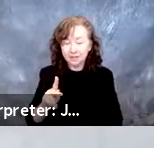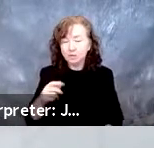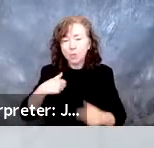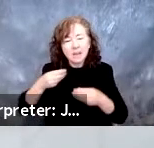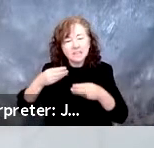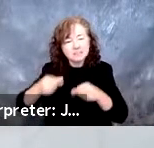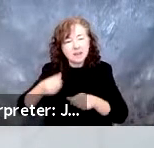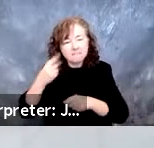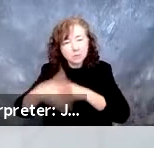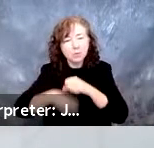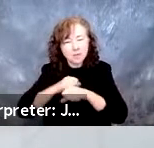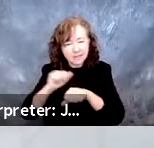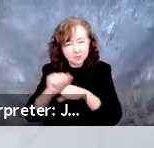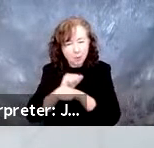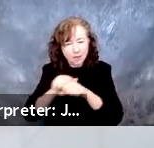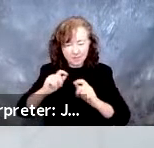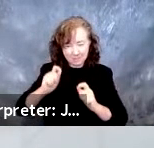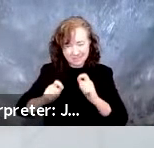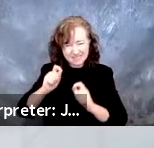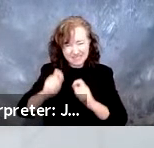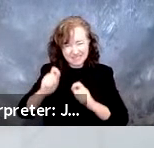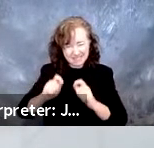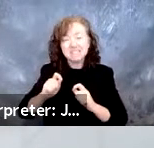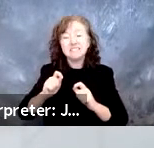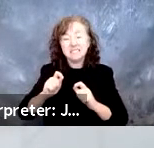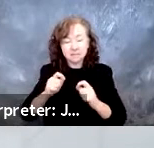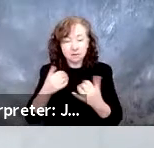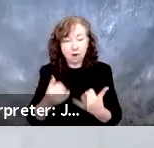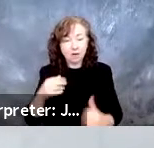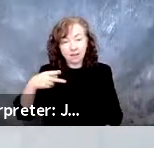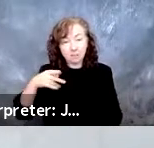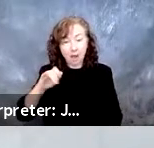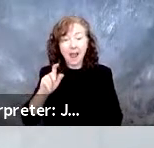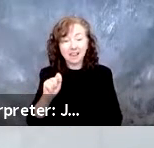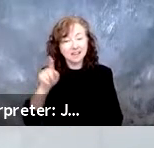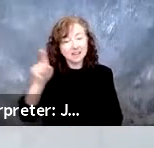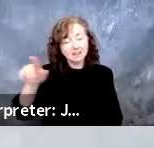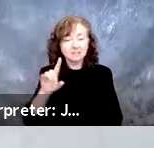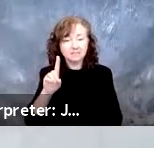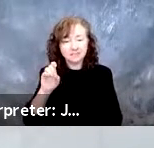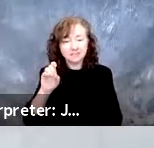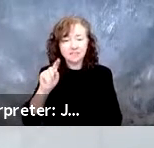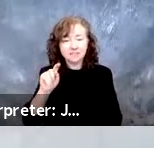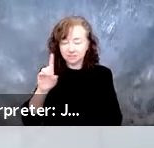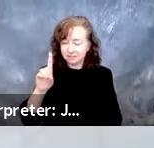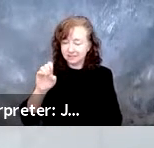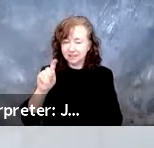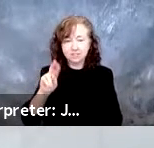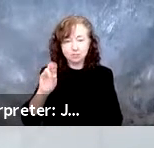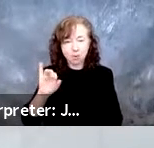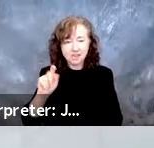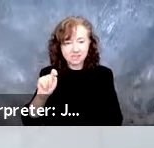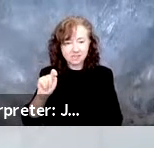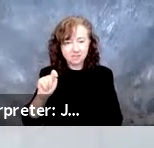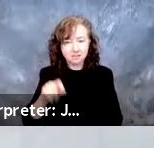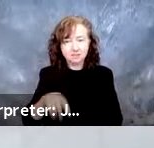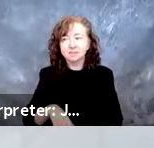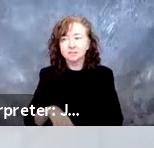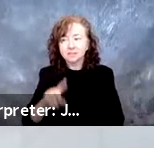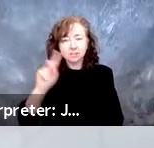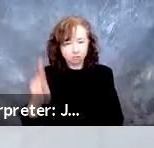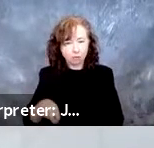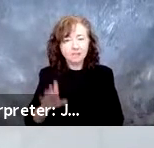developing with them, and it's currently running in pilot in a Detroit neighborhood and medical center. So again, it's here now. We